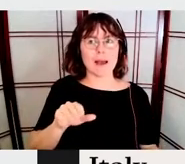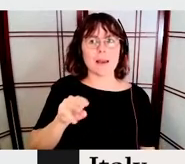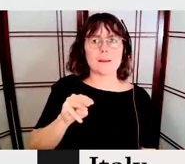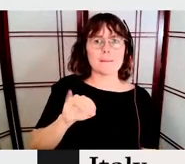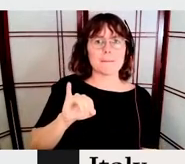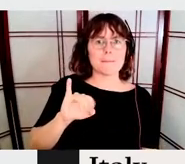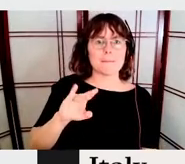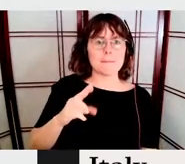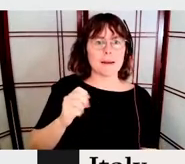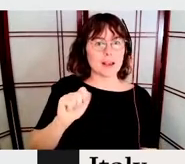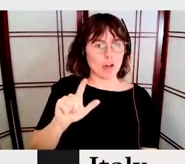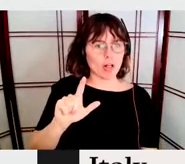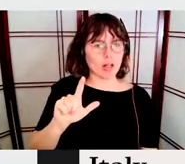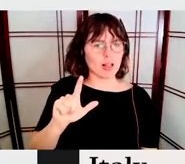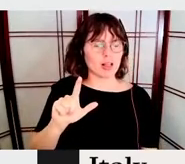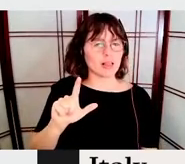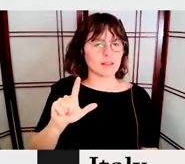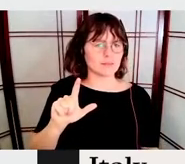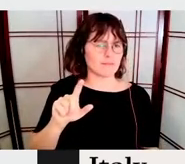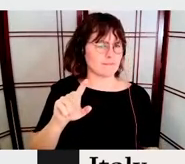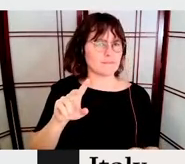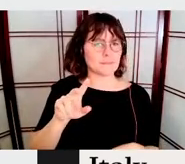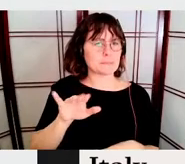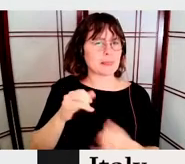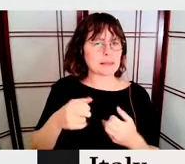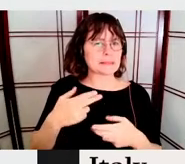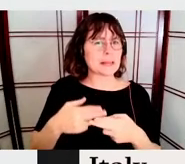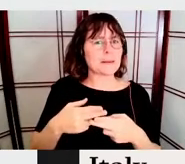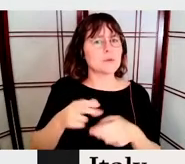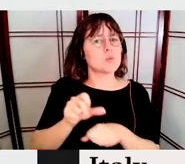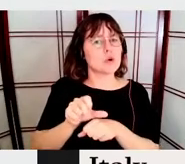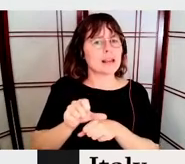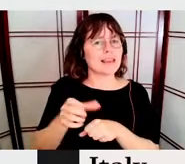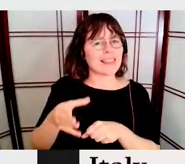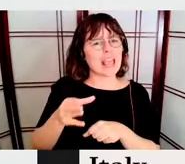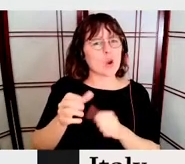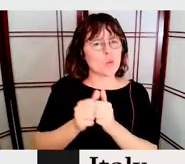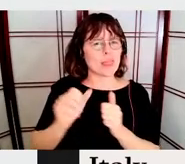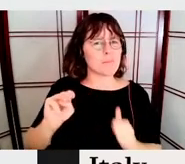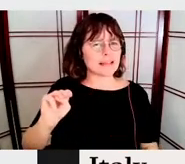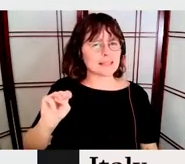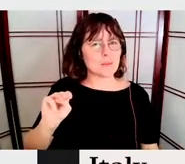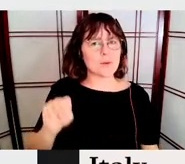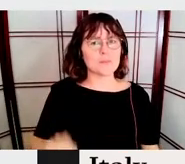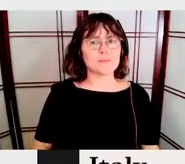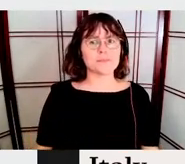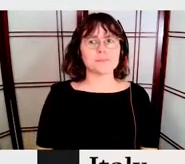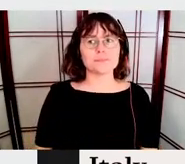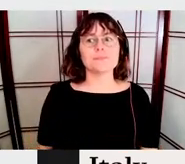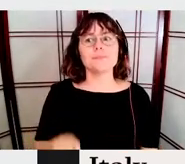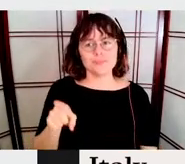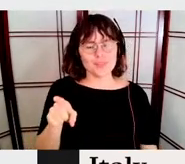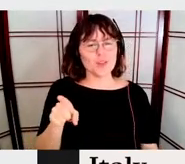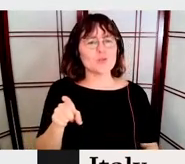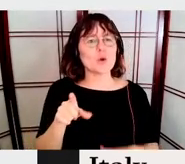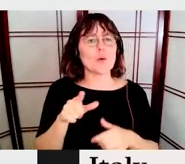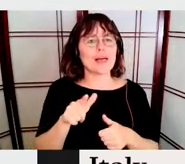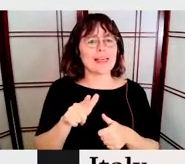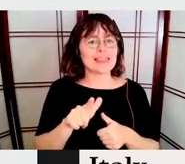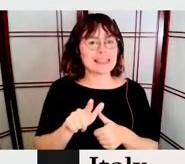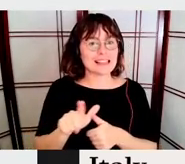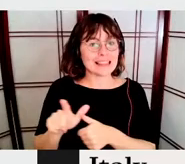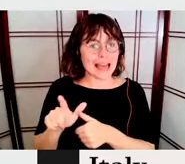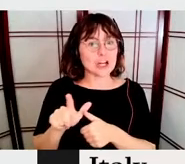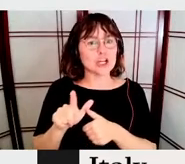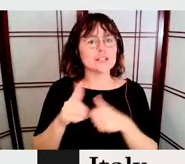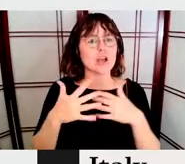at Massimo. But here we, we, we have the, the initial letters intertwined with, with his, uh, with his birthday.